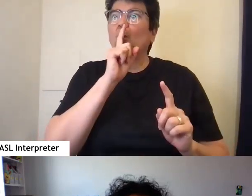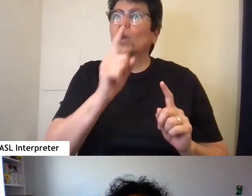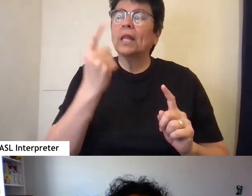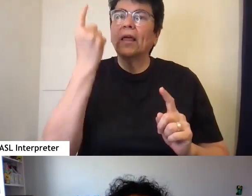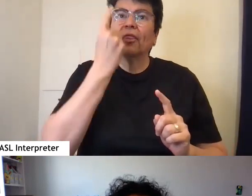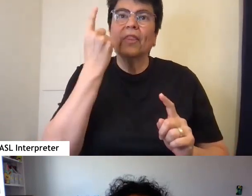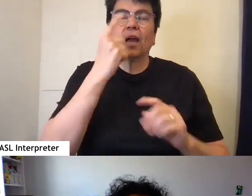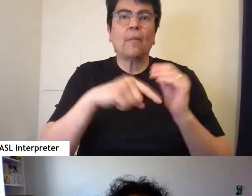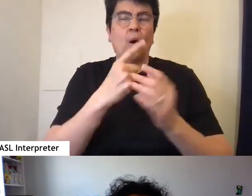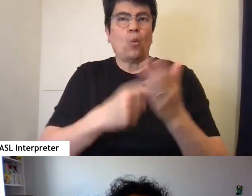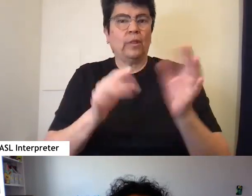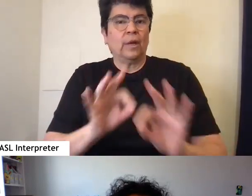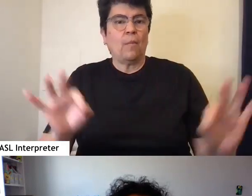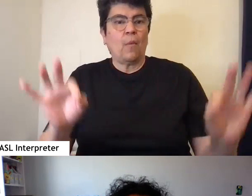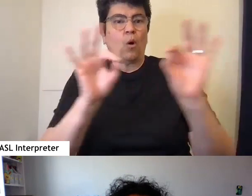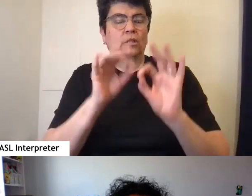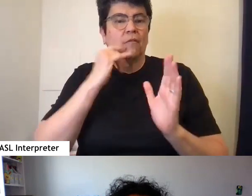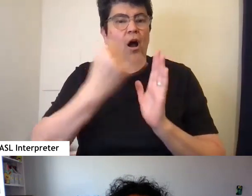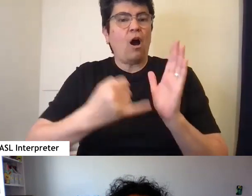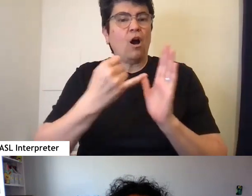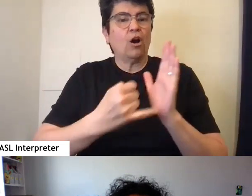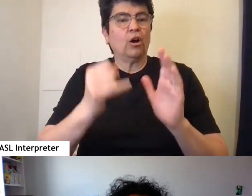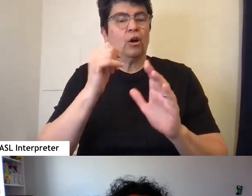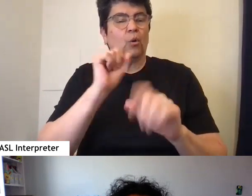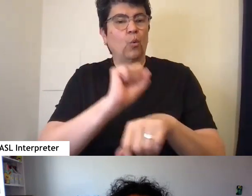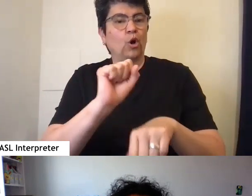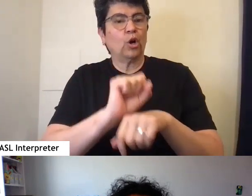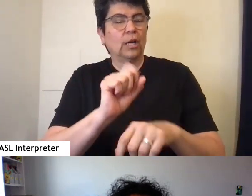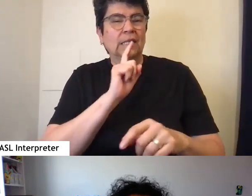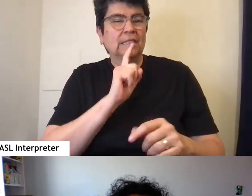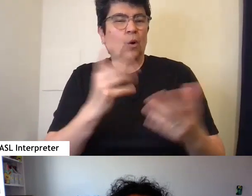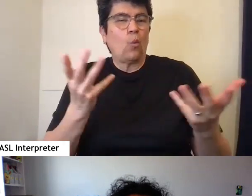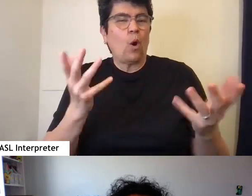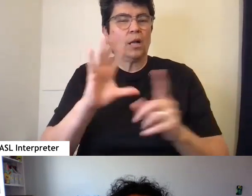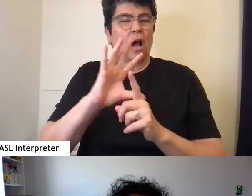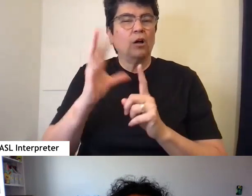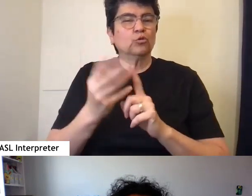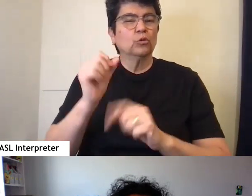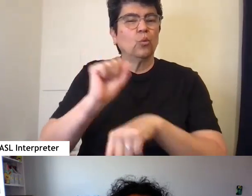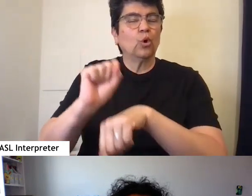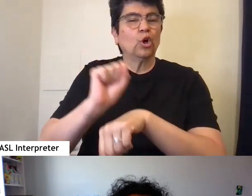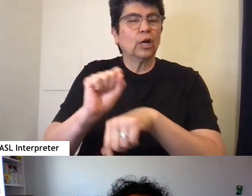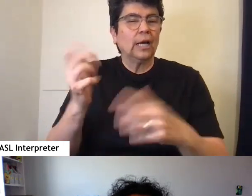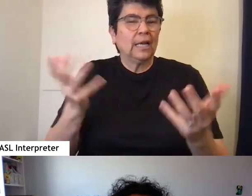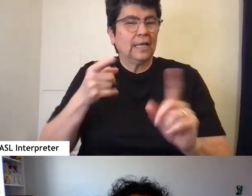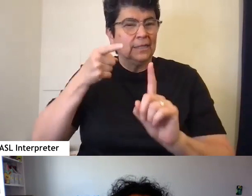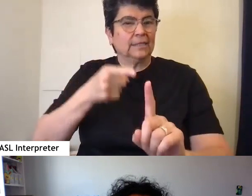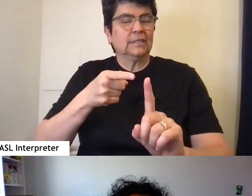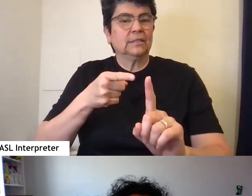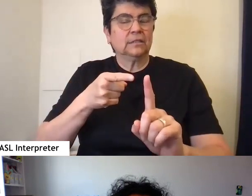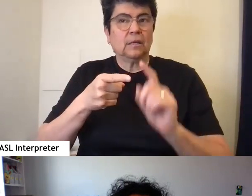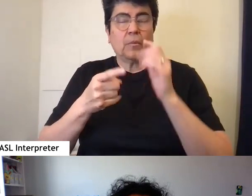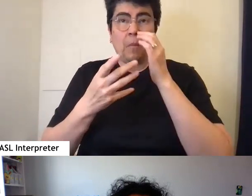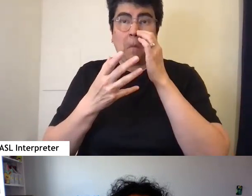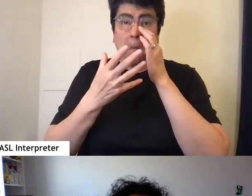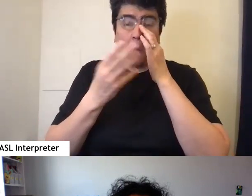what the importance of artwork is. What cultural work is and